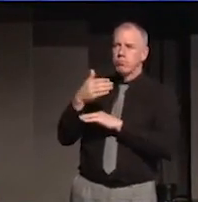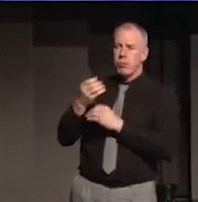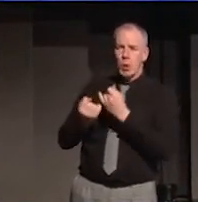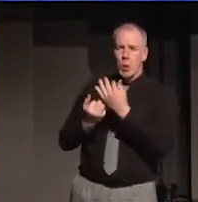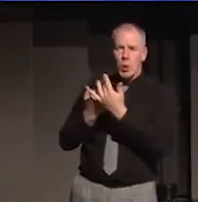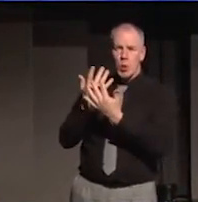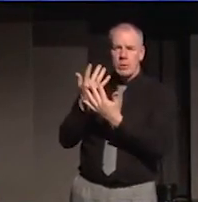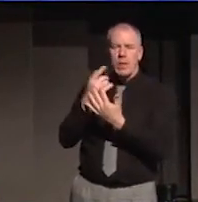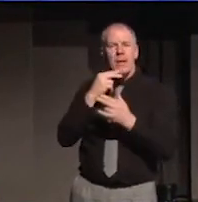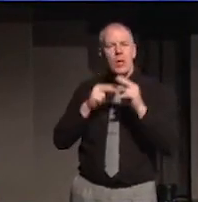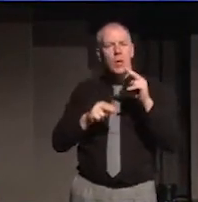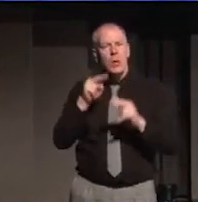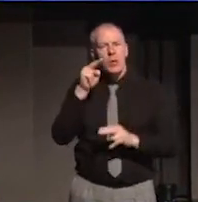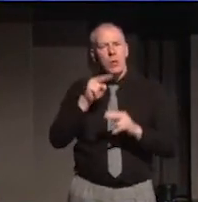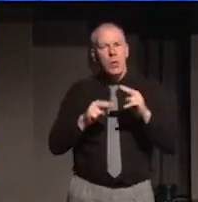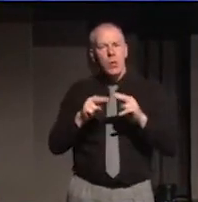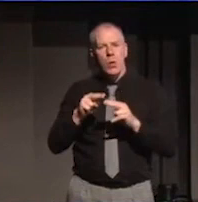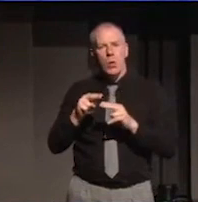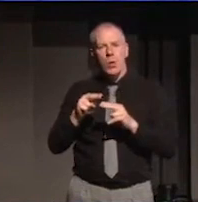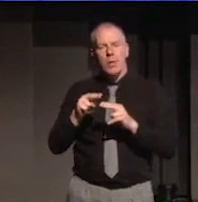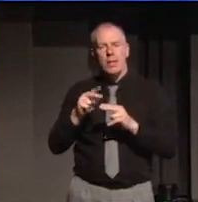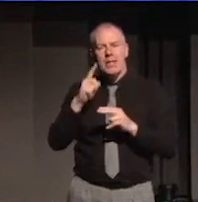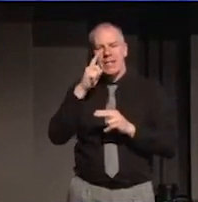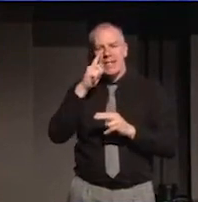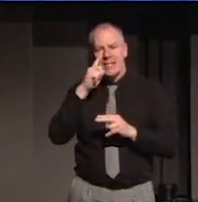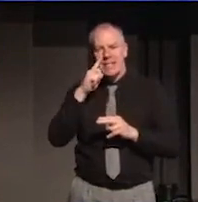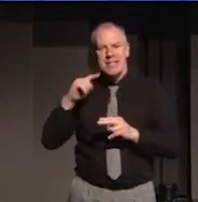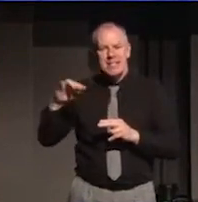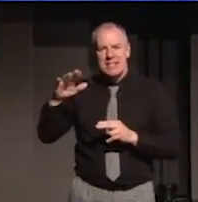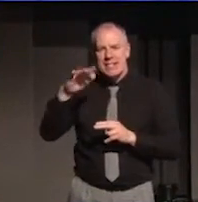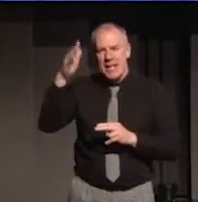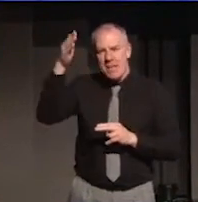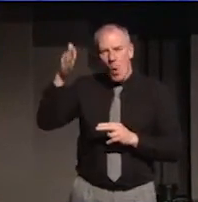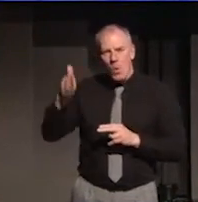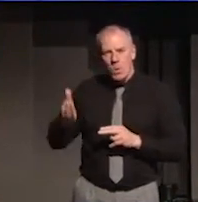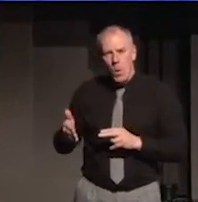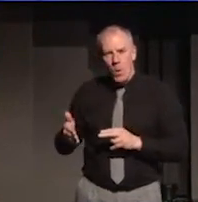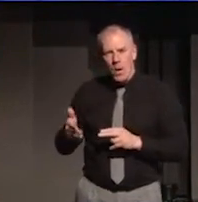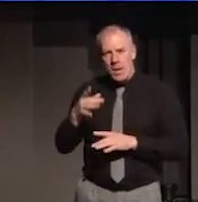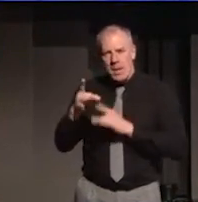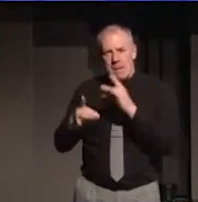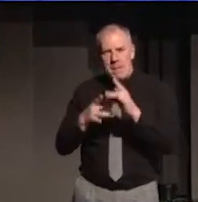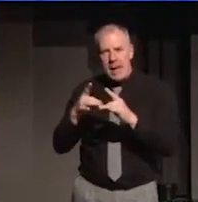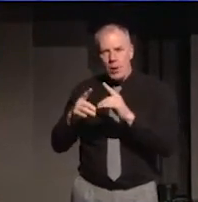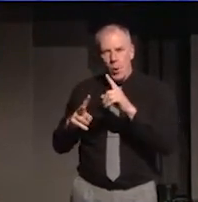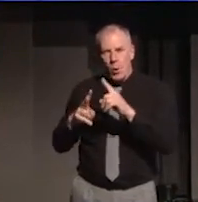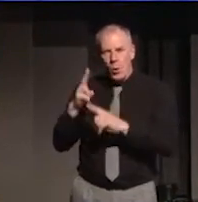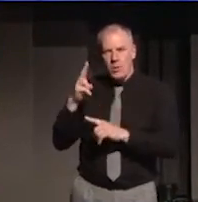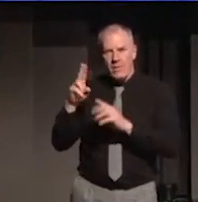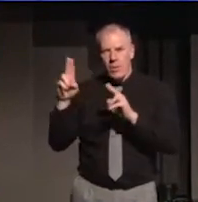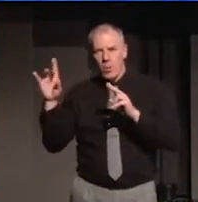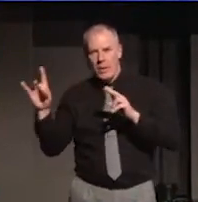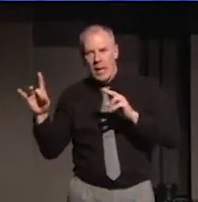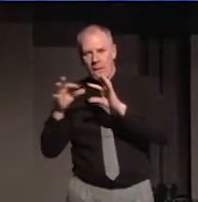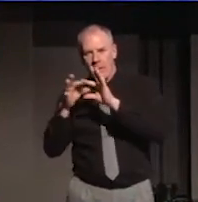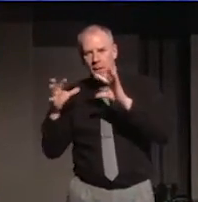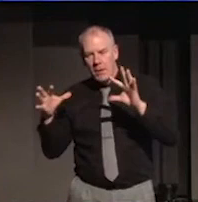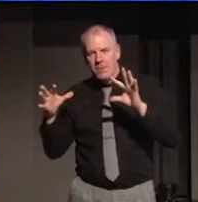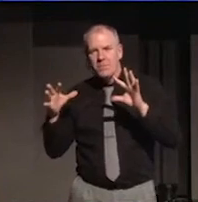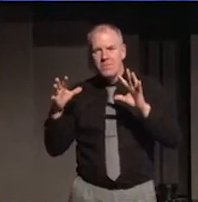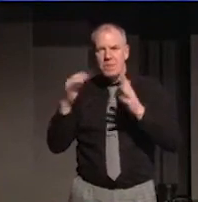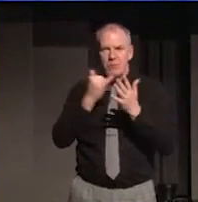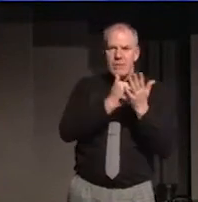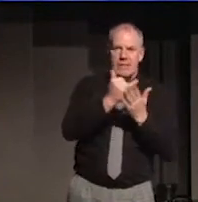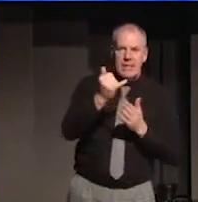But with a new seaboarder making many loyalists feel way more uncomfortable and cut off from the rest of the UK, the rejection of